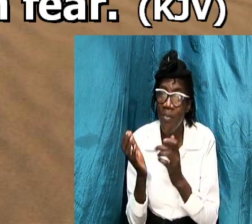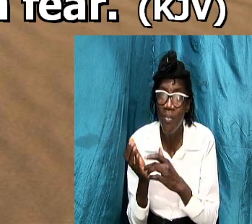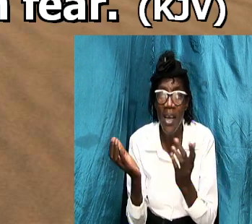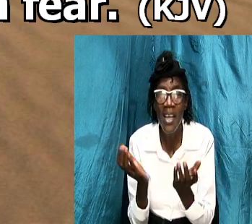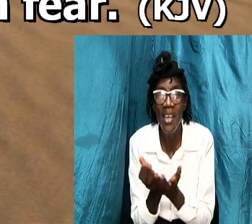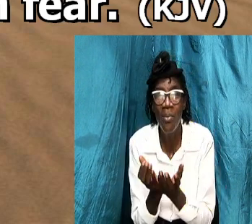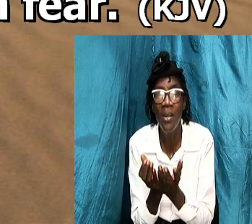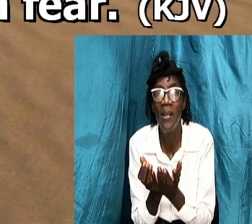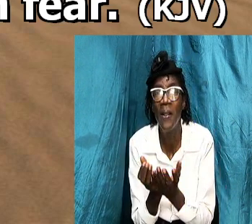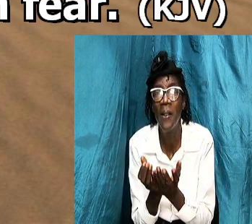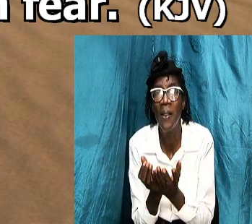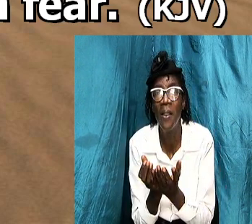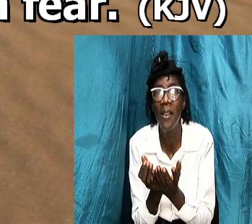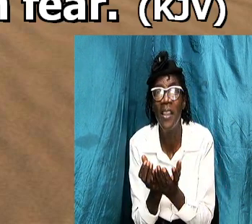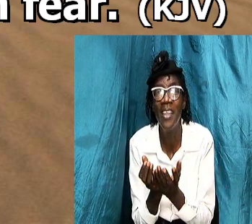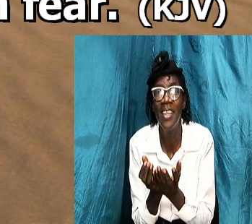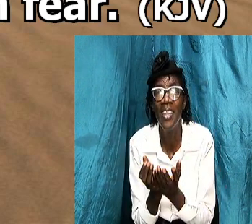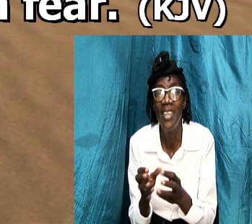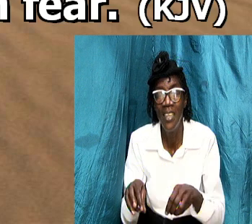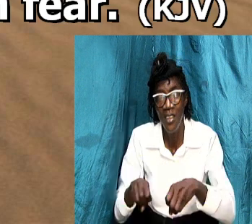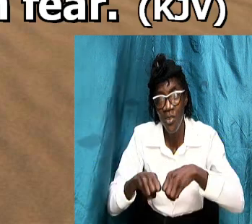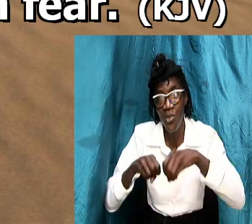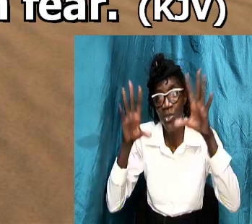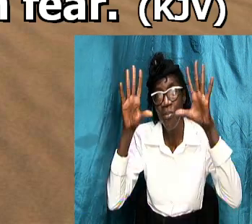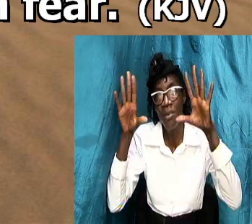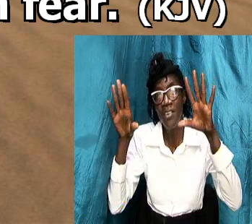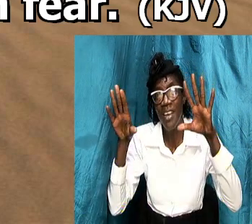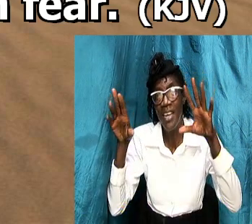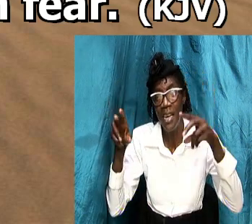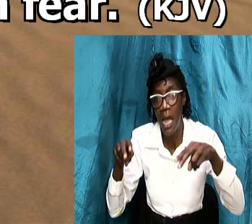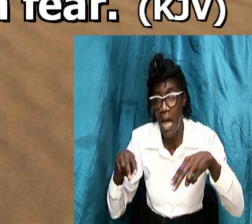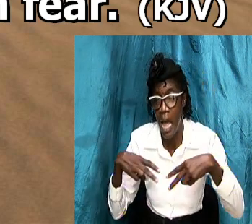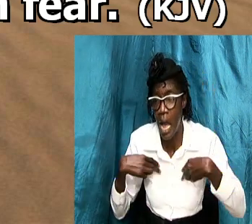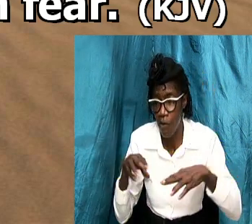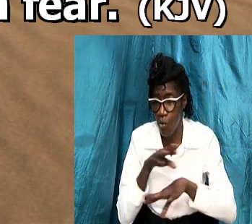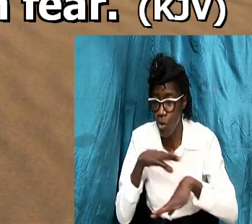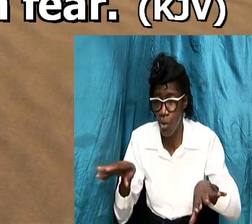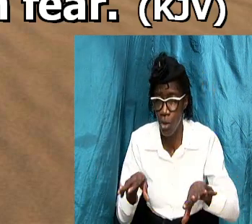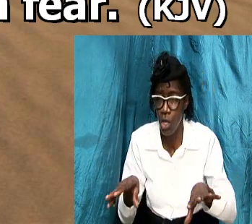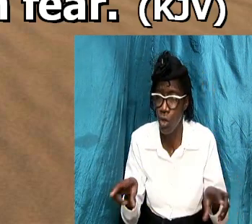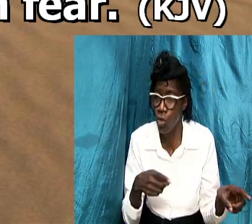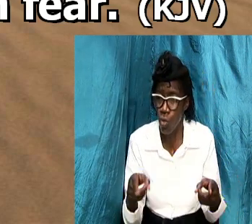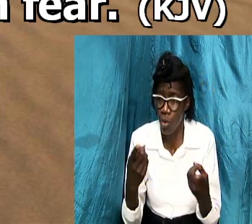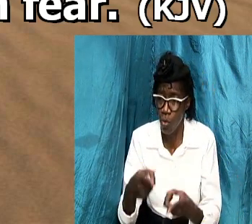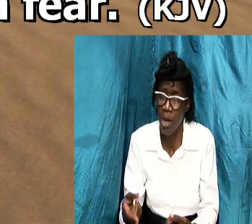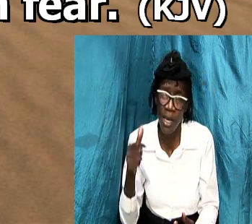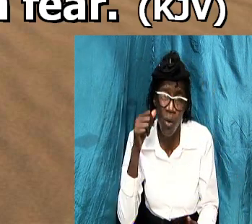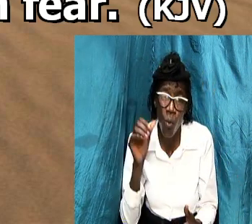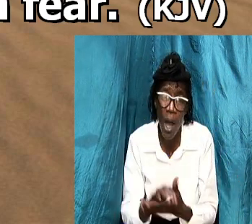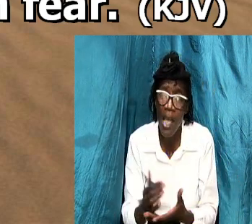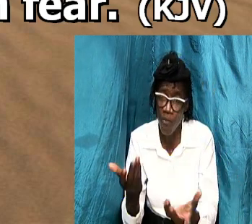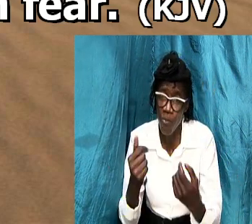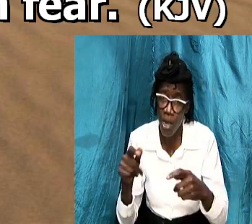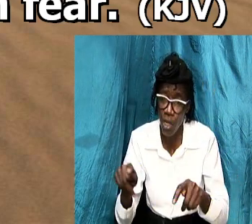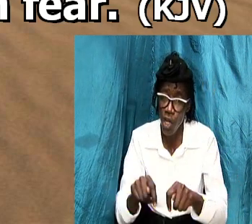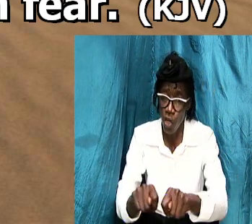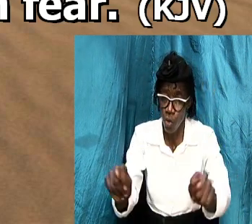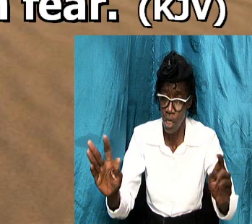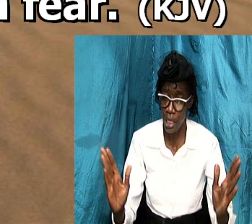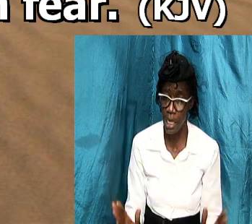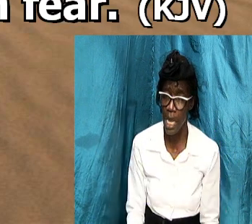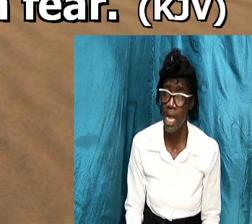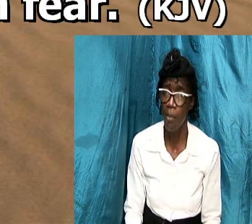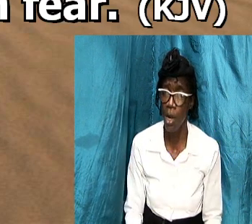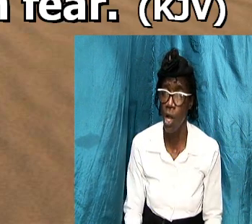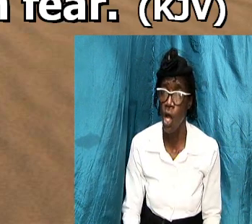you know have nothing to do with how much clothes a wife brings to the table as opposed to her husband or who is a